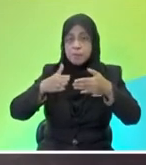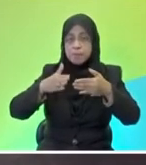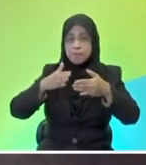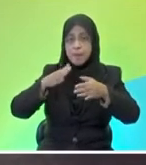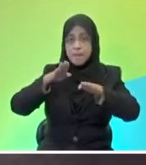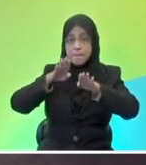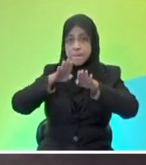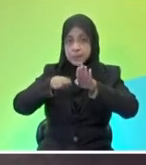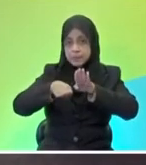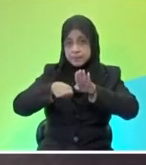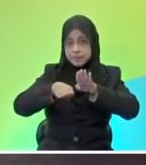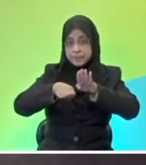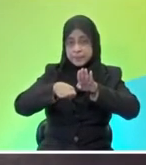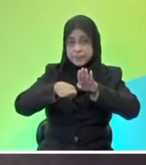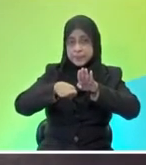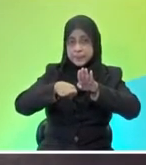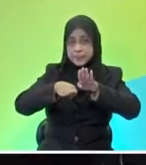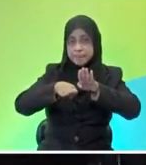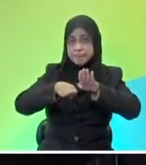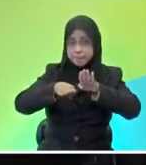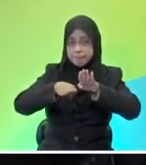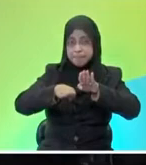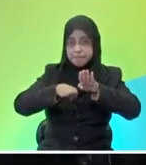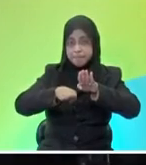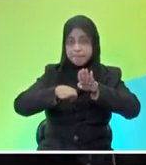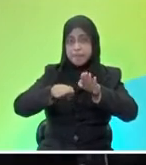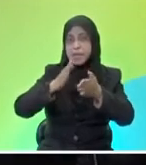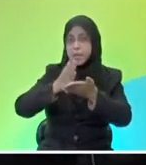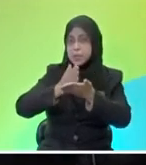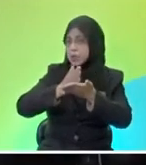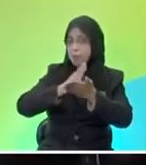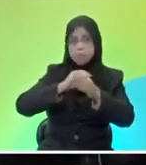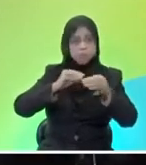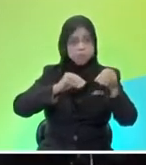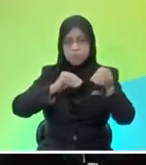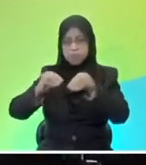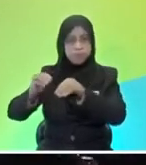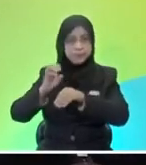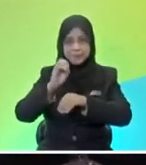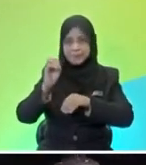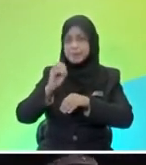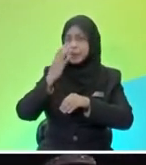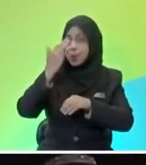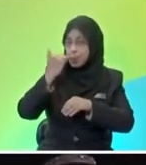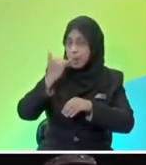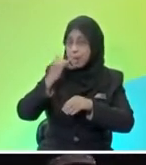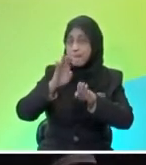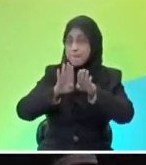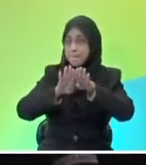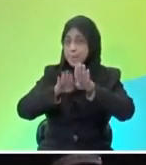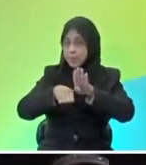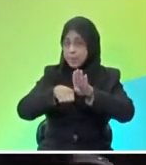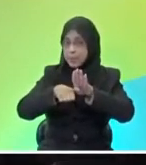to press the brake pad. And instantly, you'll see, realize that it is not moving at all. Okay? Why? Because the brake pad